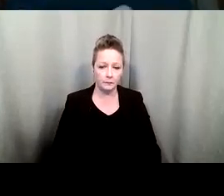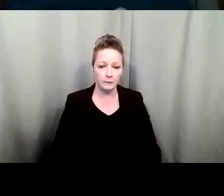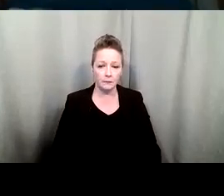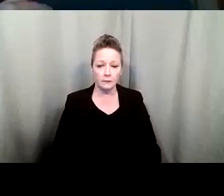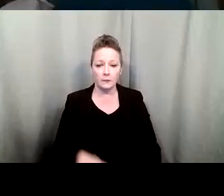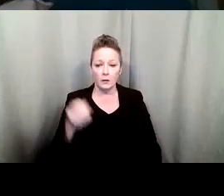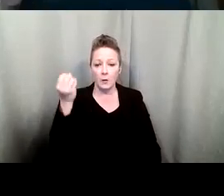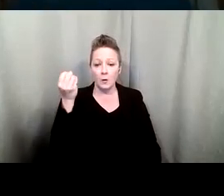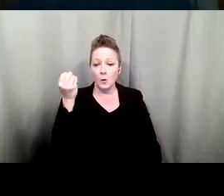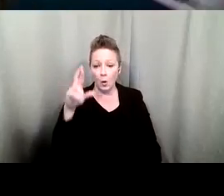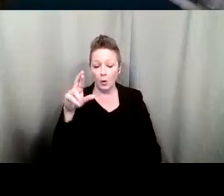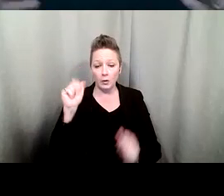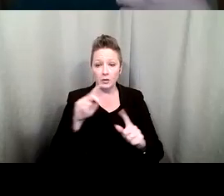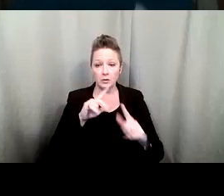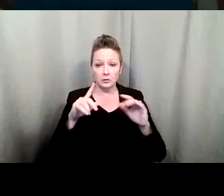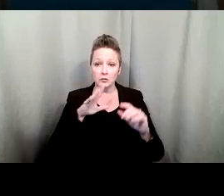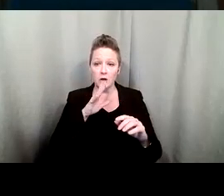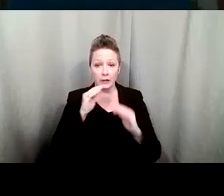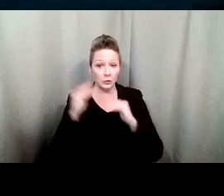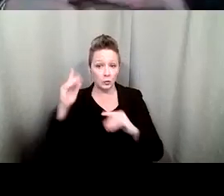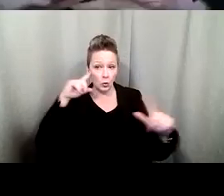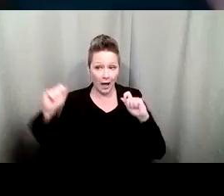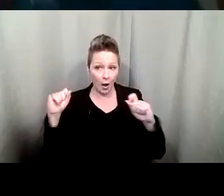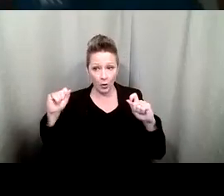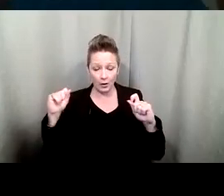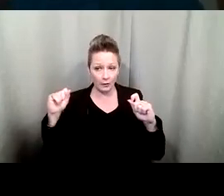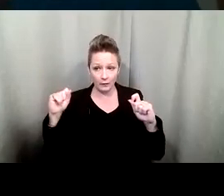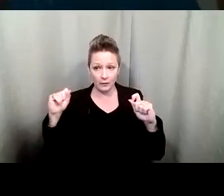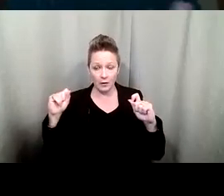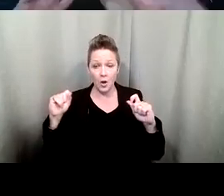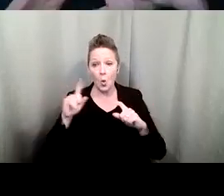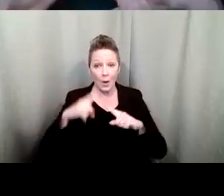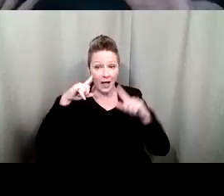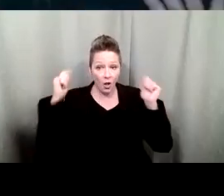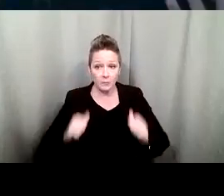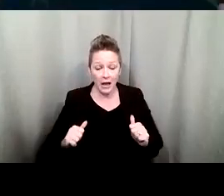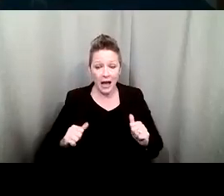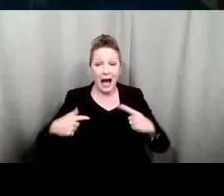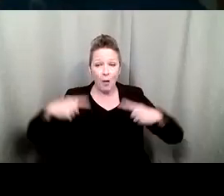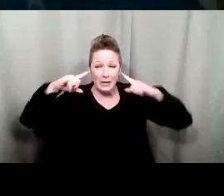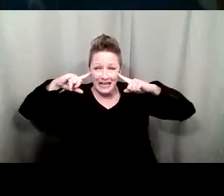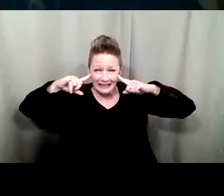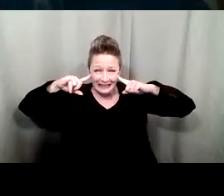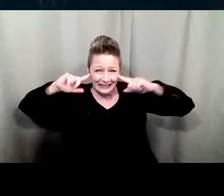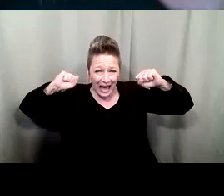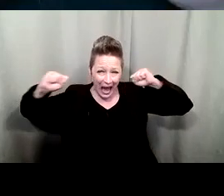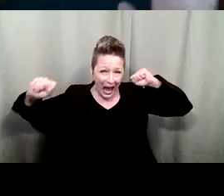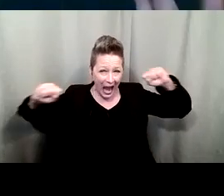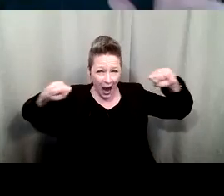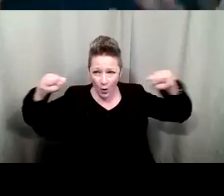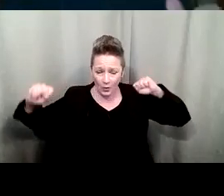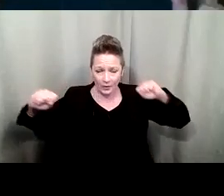or too soft like that to me i think i lost my hearing i was loud loud loud but no meaning loud